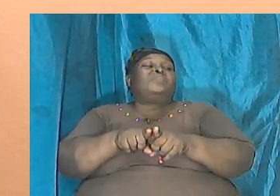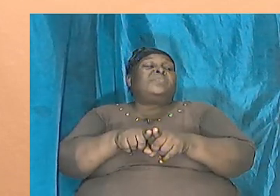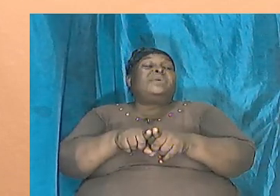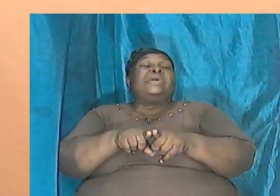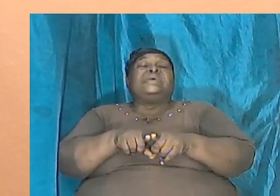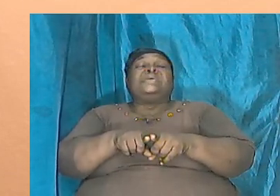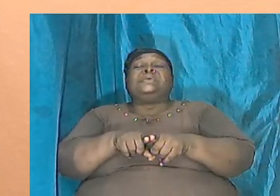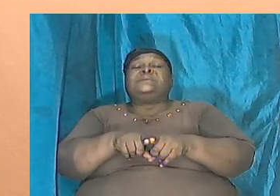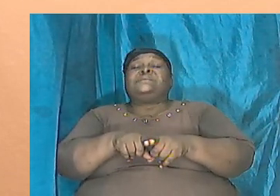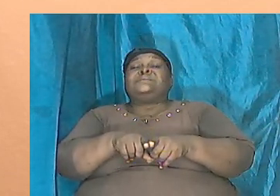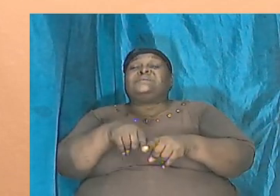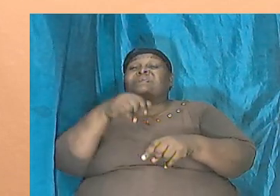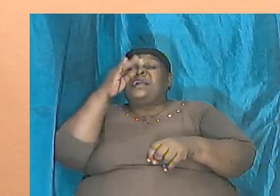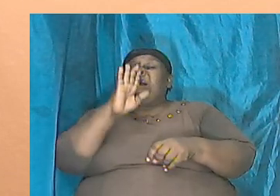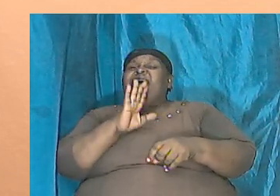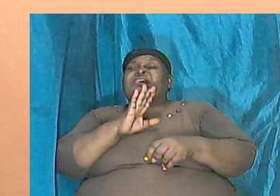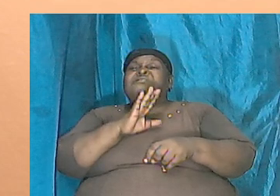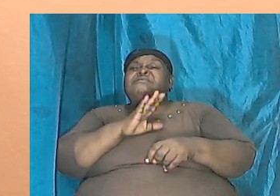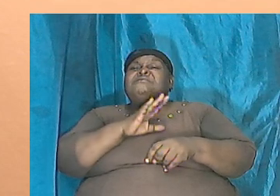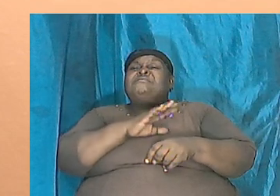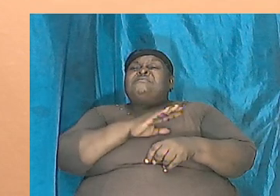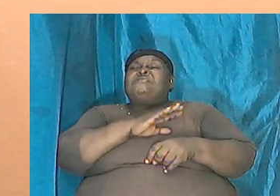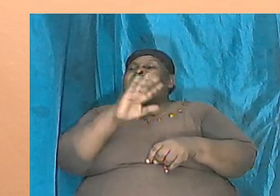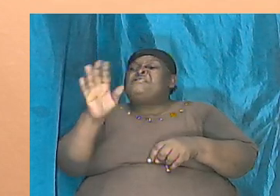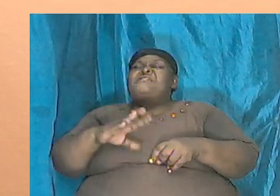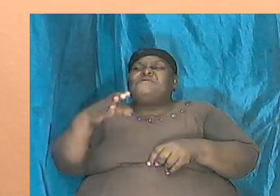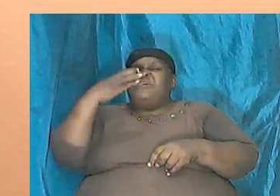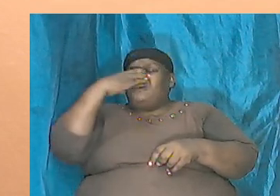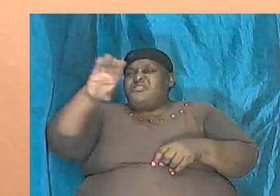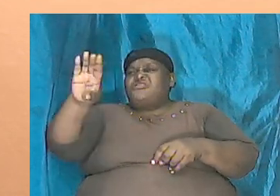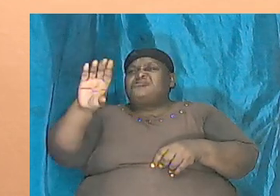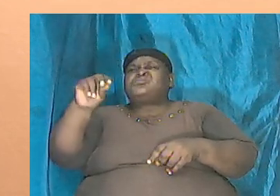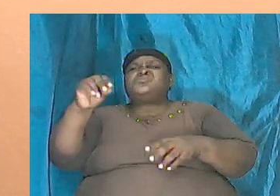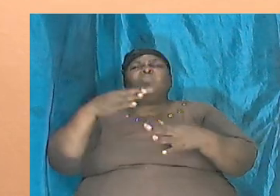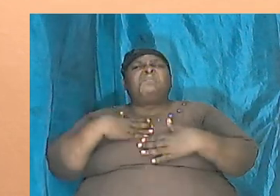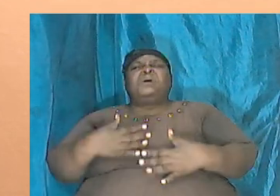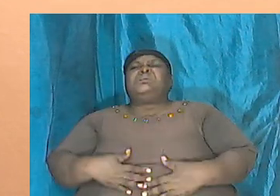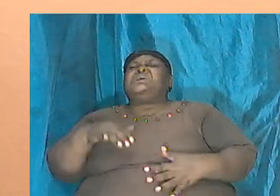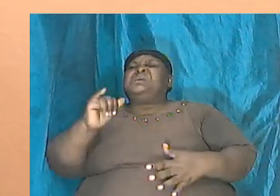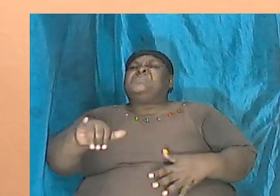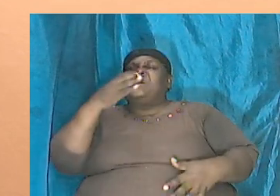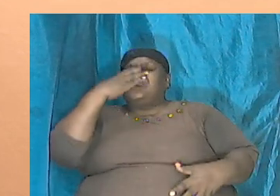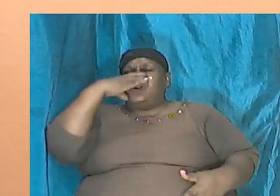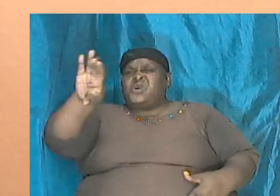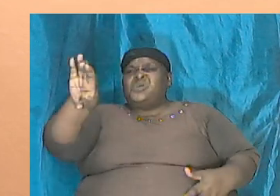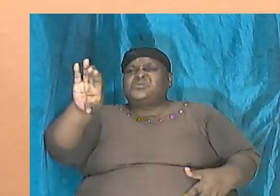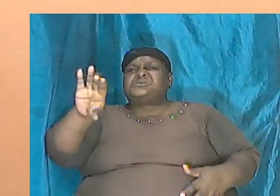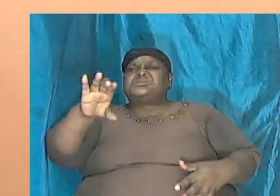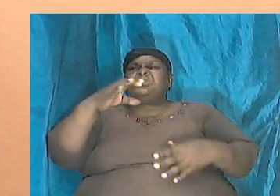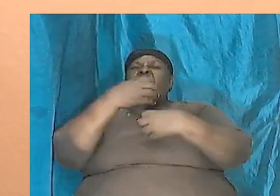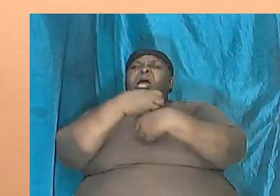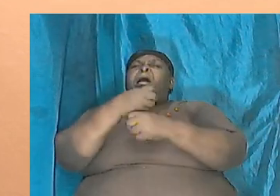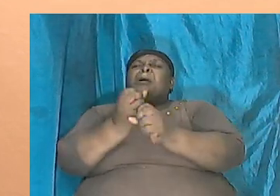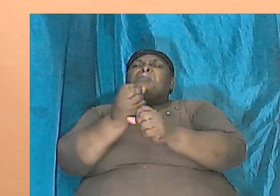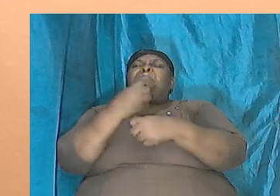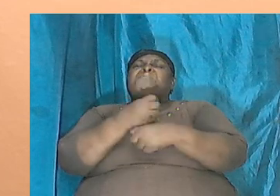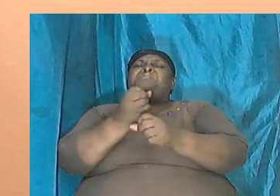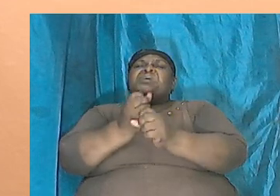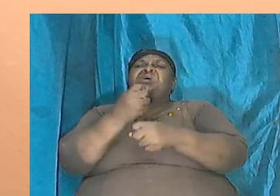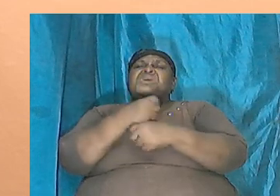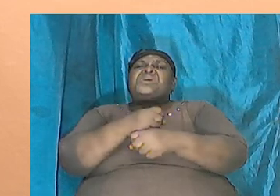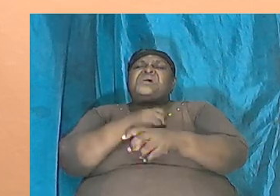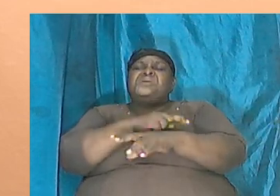that God did not curse anybody and that curse caused a particular